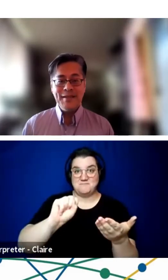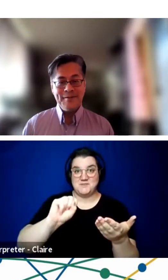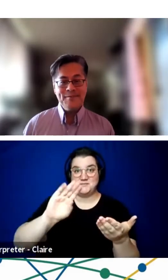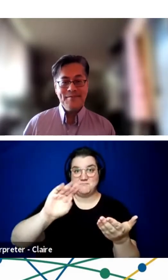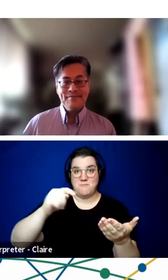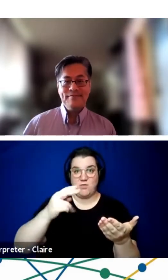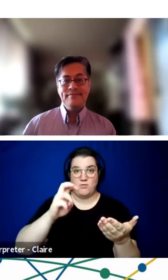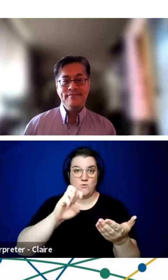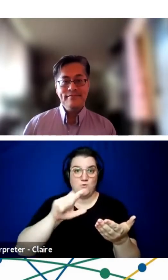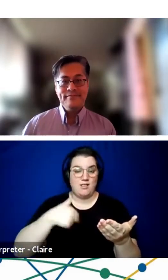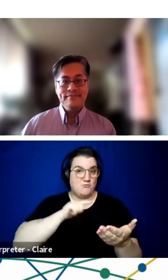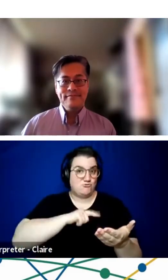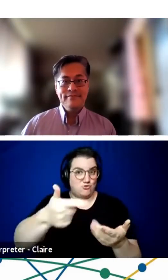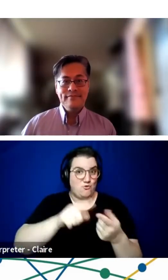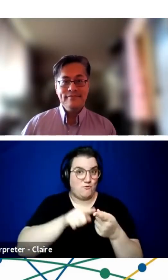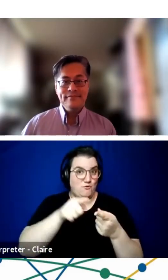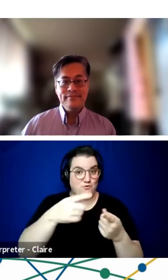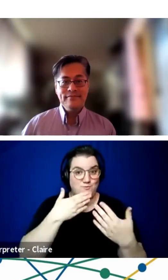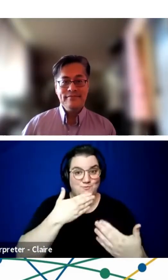you. Thank you.